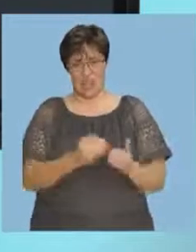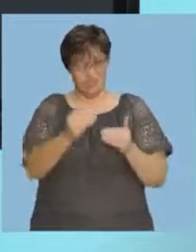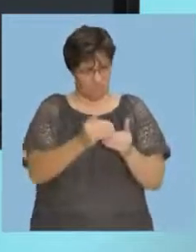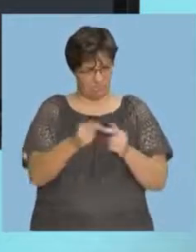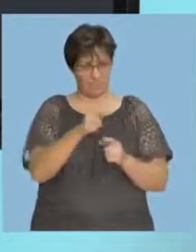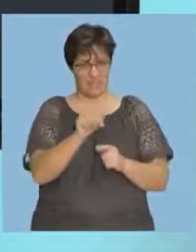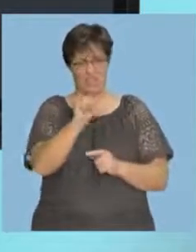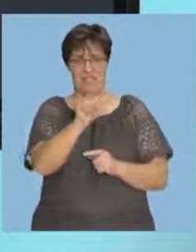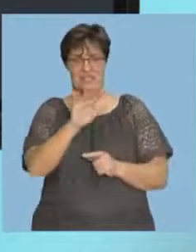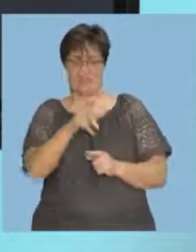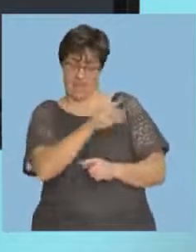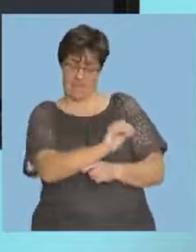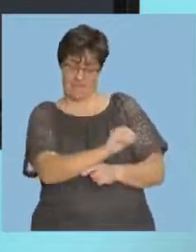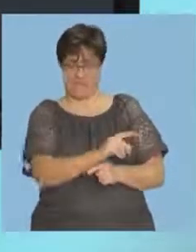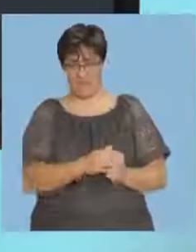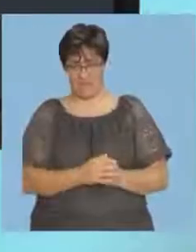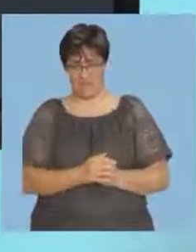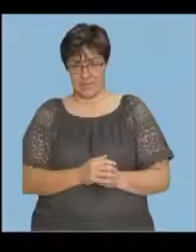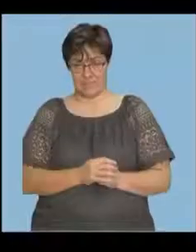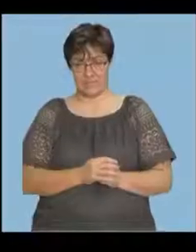that 65 they have. Okay.